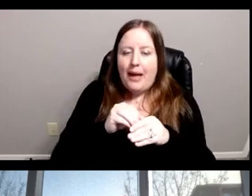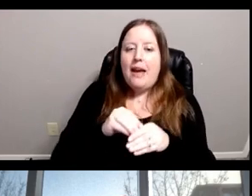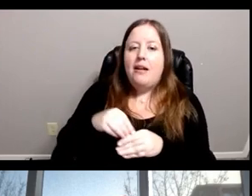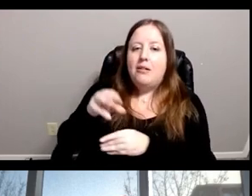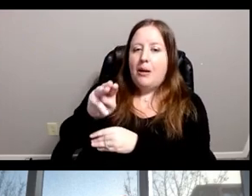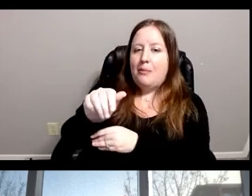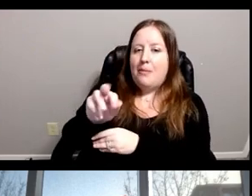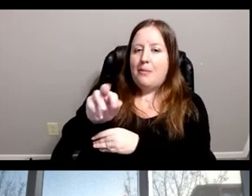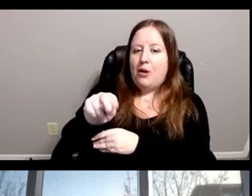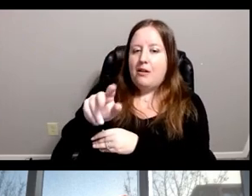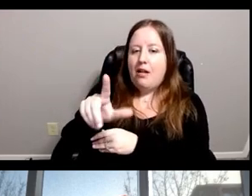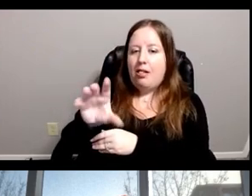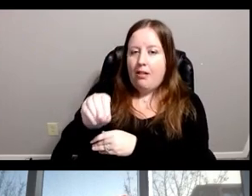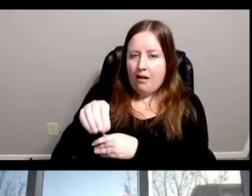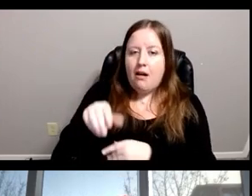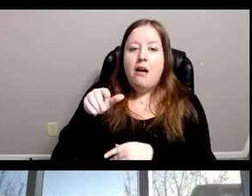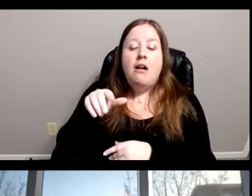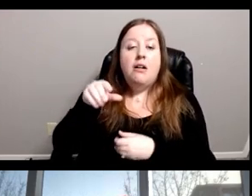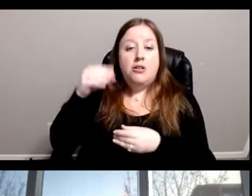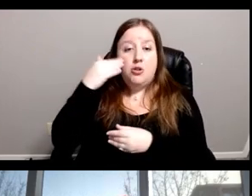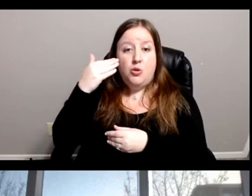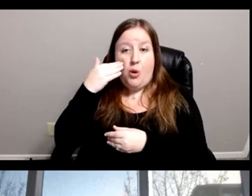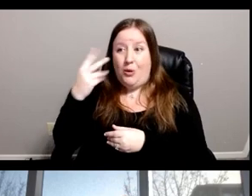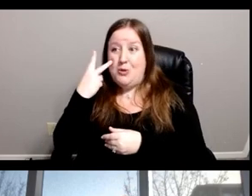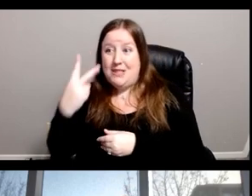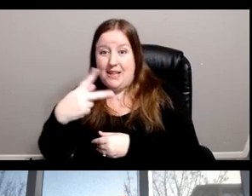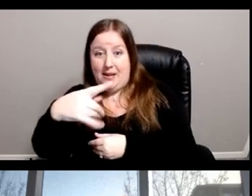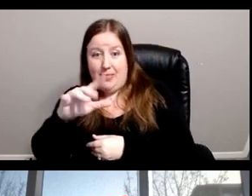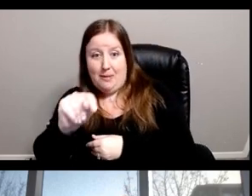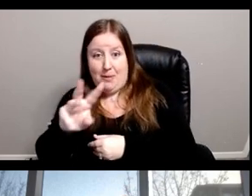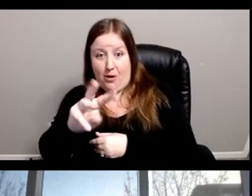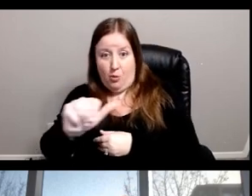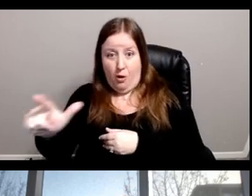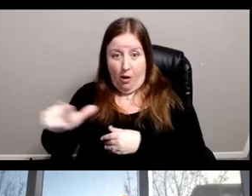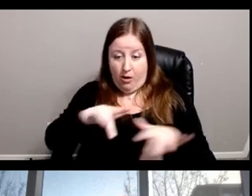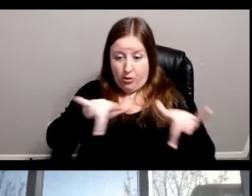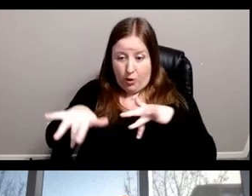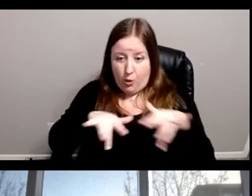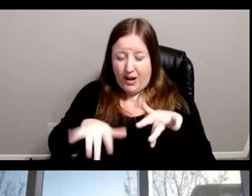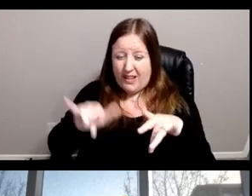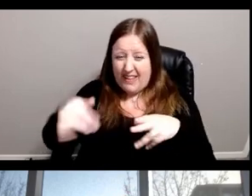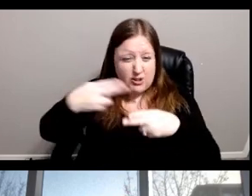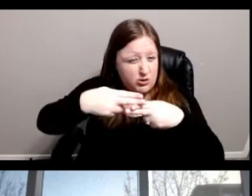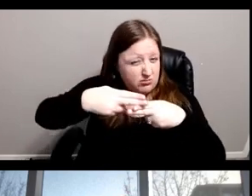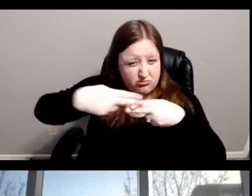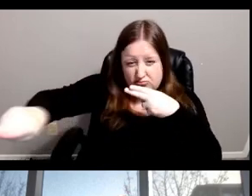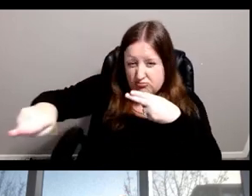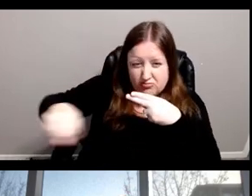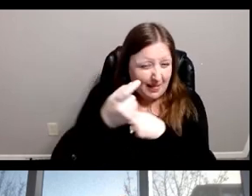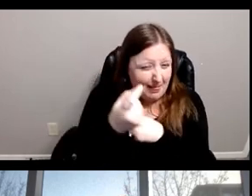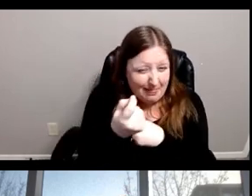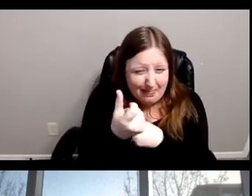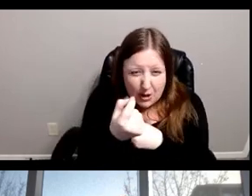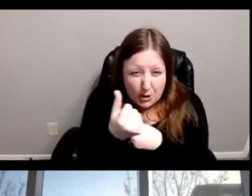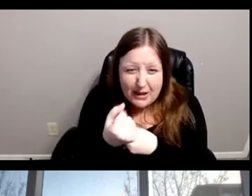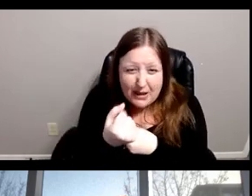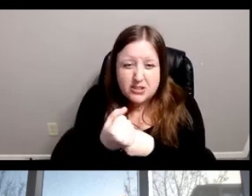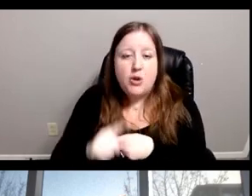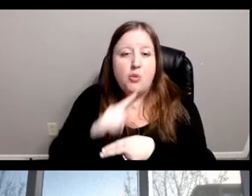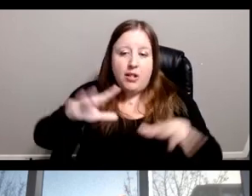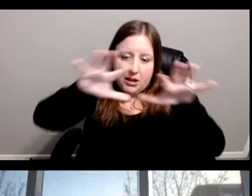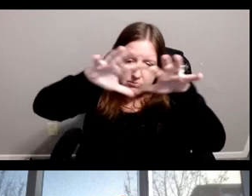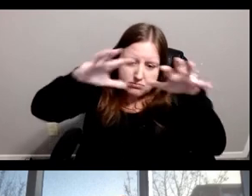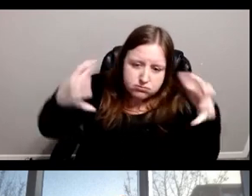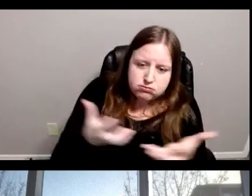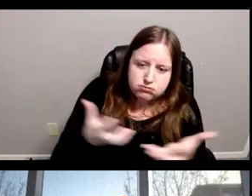that are sitting in the factory. What you see on the pit wall and what you see on the broadcast is just a fraction of what makes Squiddy or Fedarty,